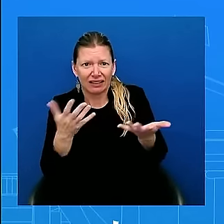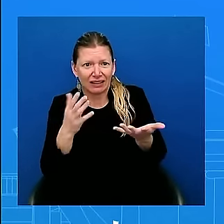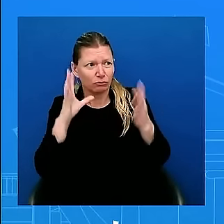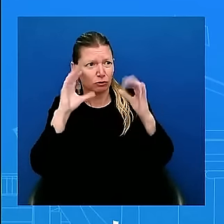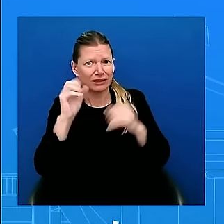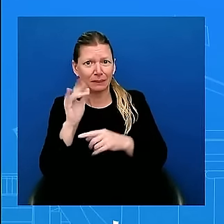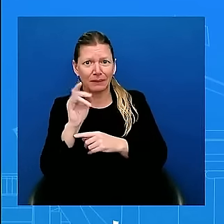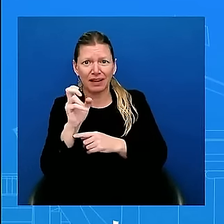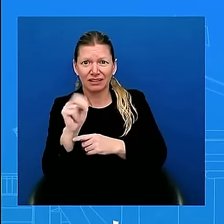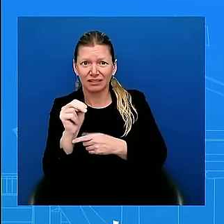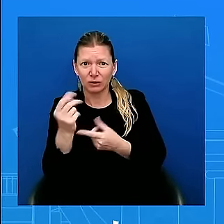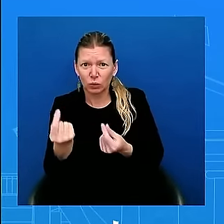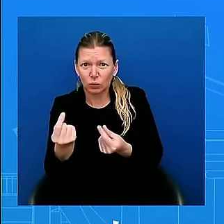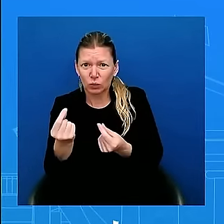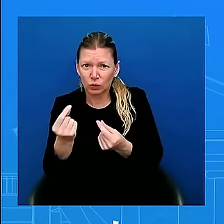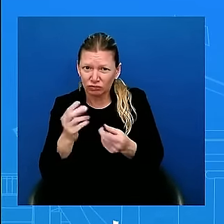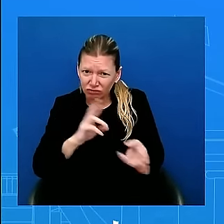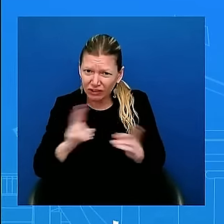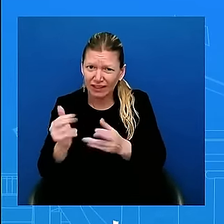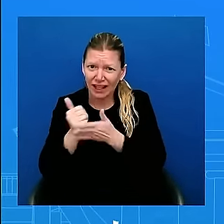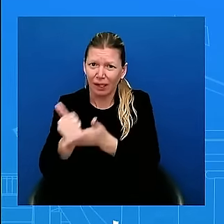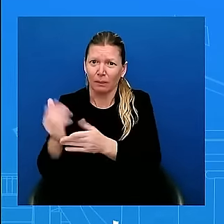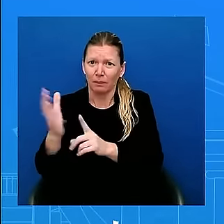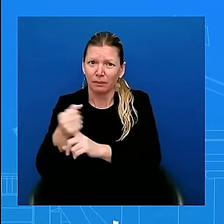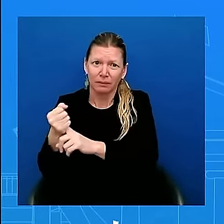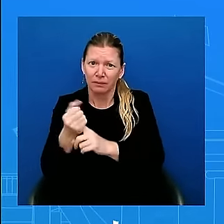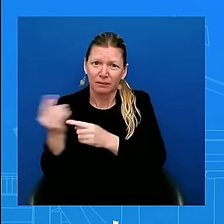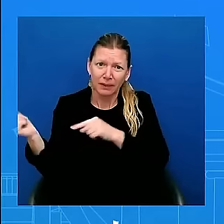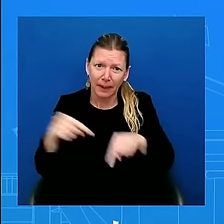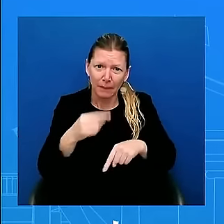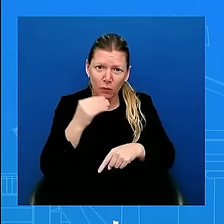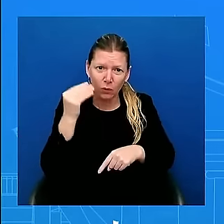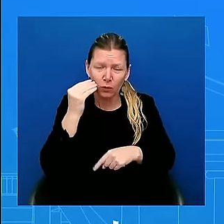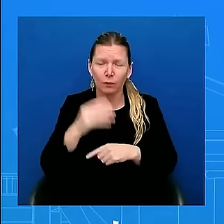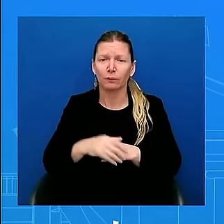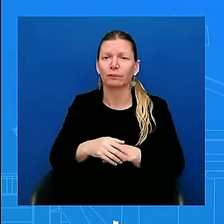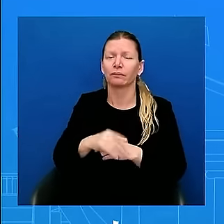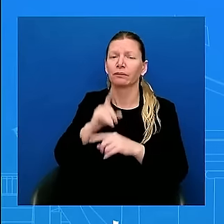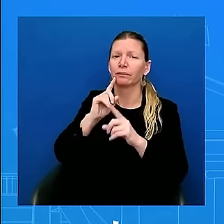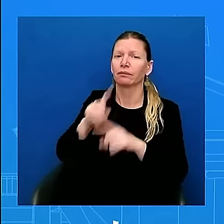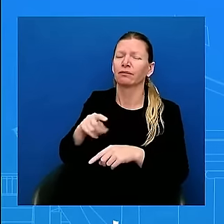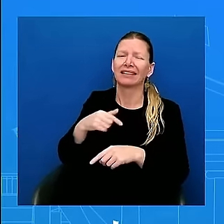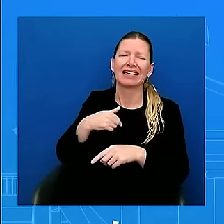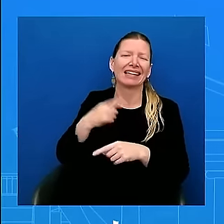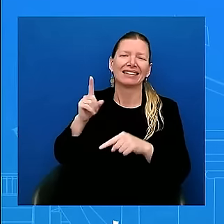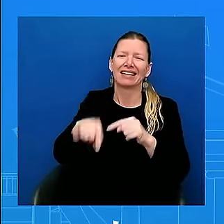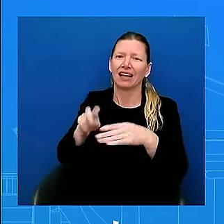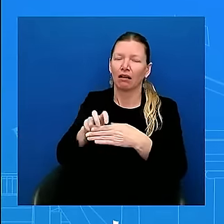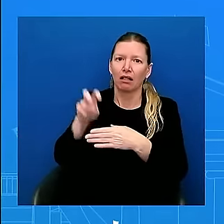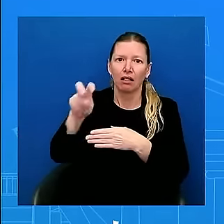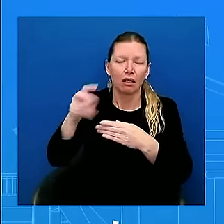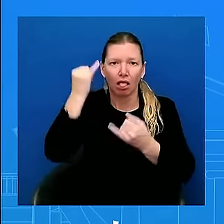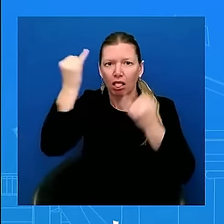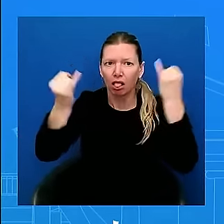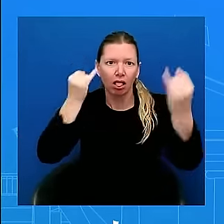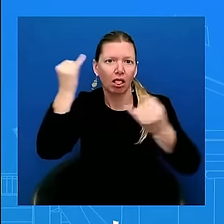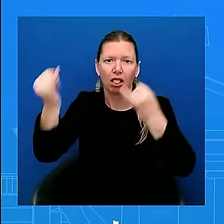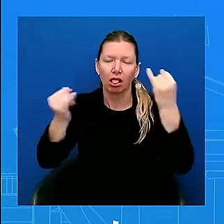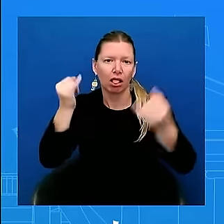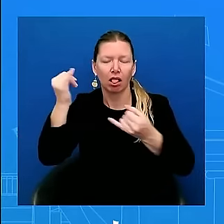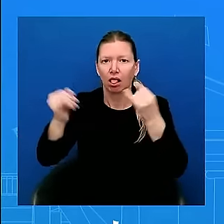thighs and speculating about options one way or the other. We want to get all the hostages home, clearly